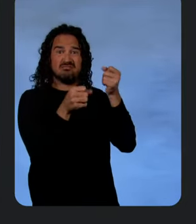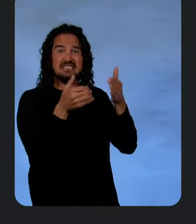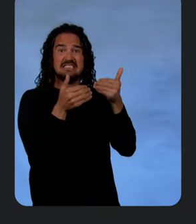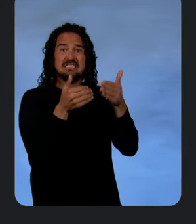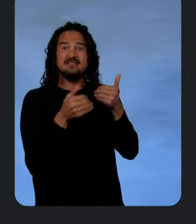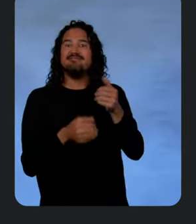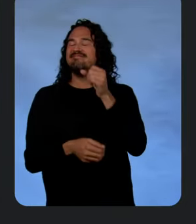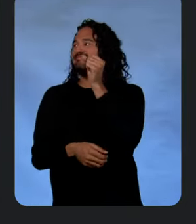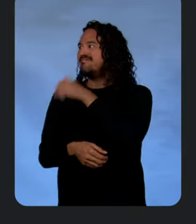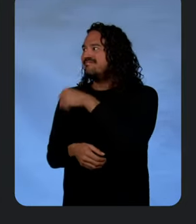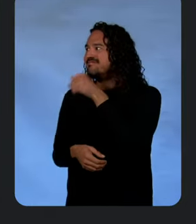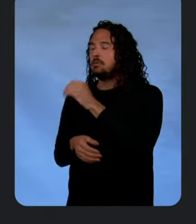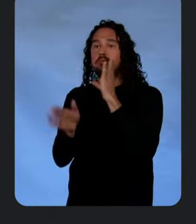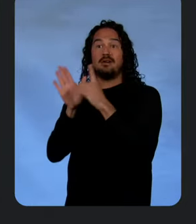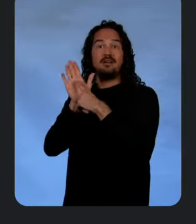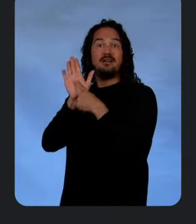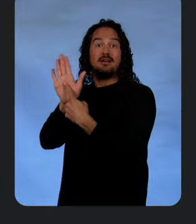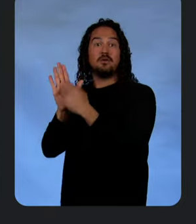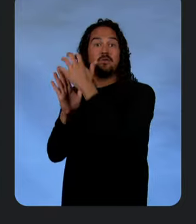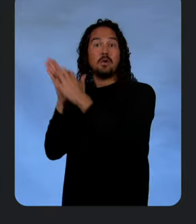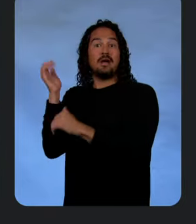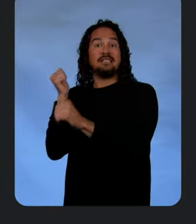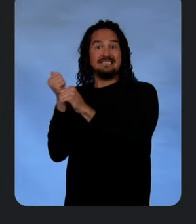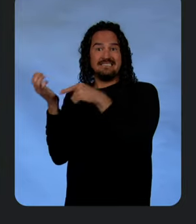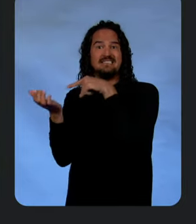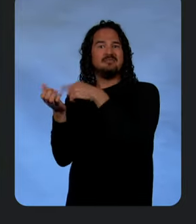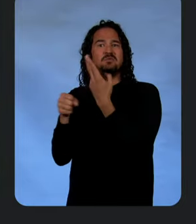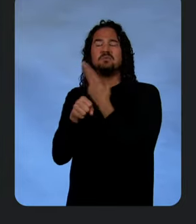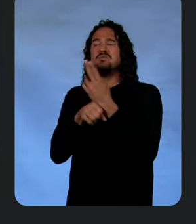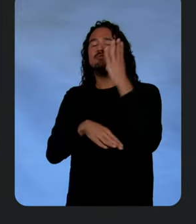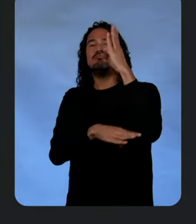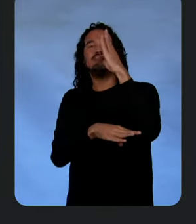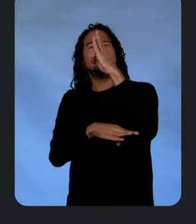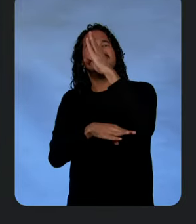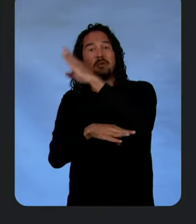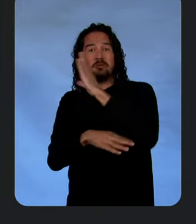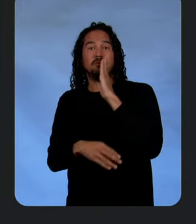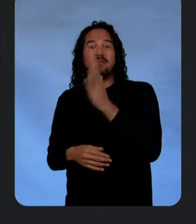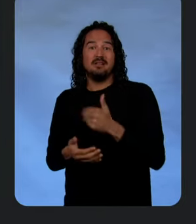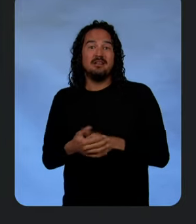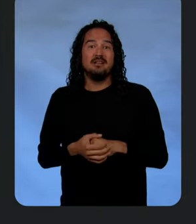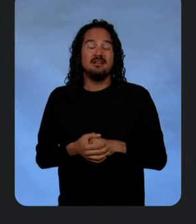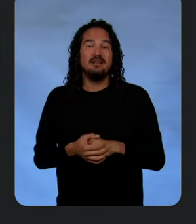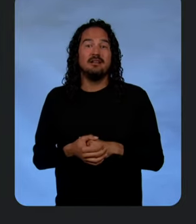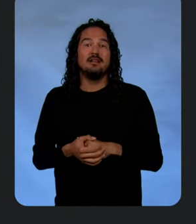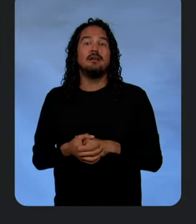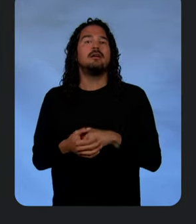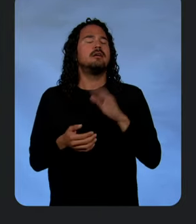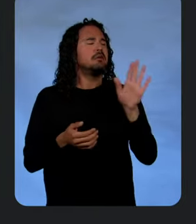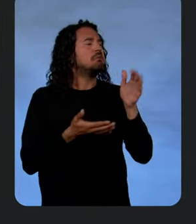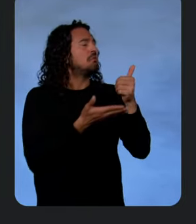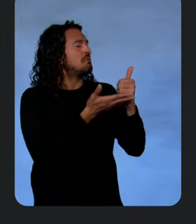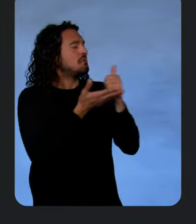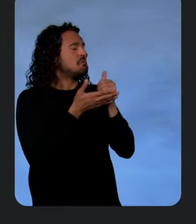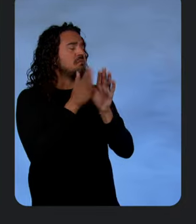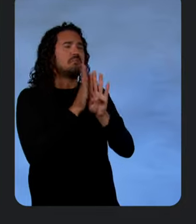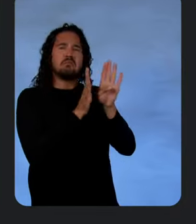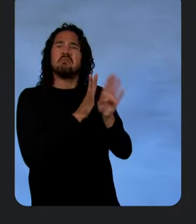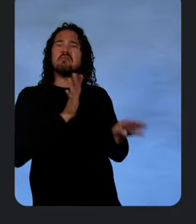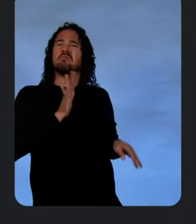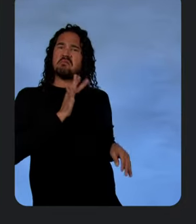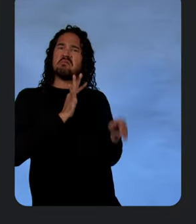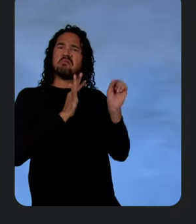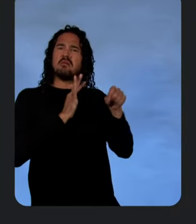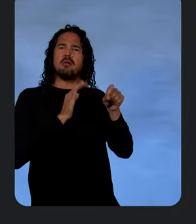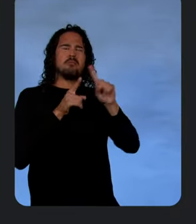Assist used throughout the whole keynote today. Awesome. So, love assisted development. You know that. But you've also been leading some pretty transformational work on